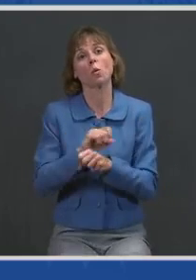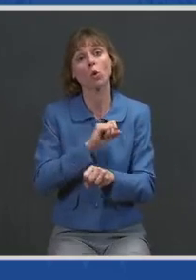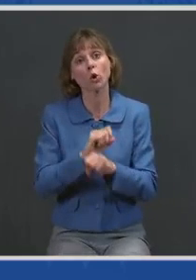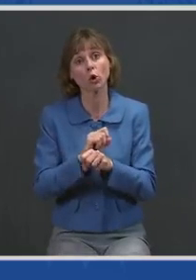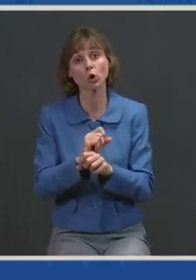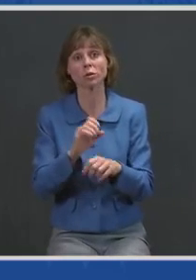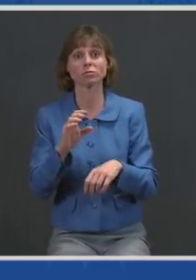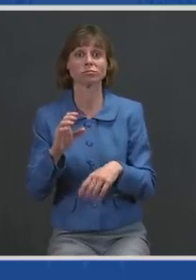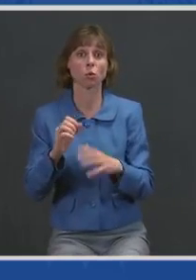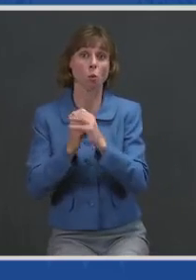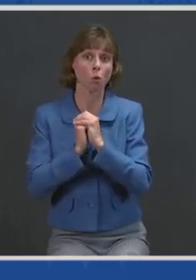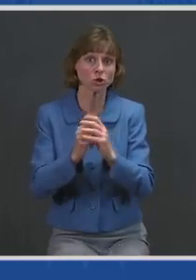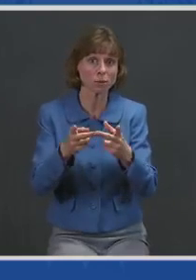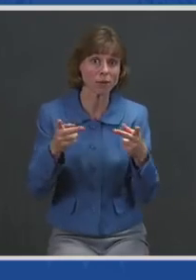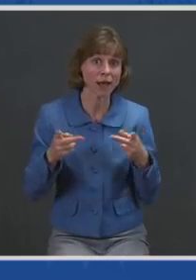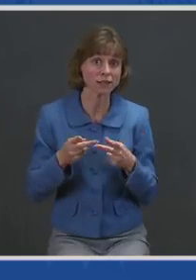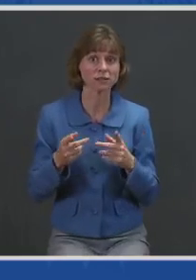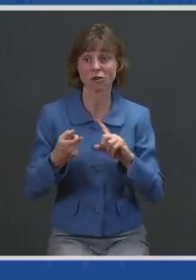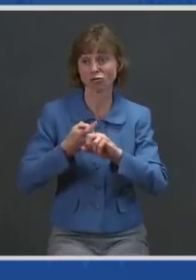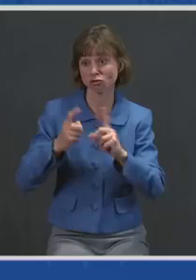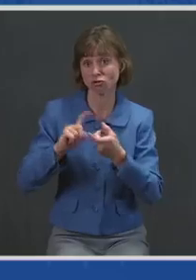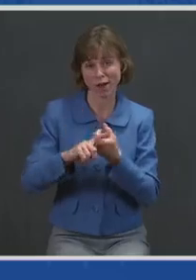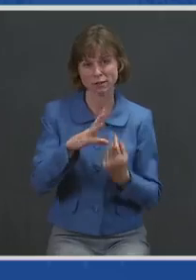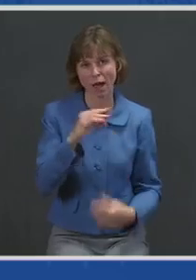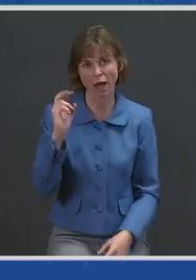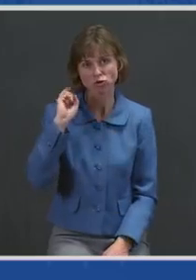as well as travel.